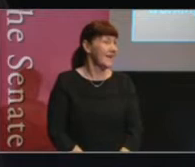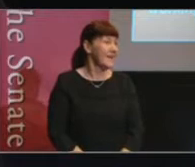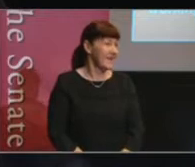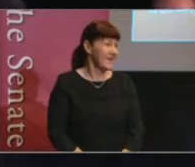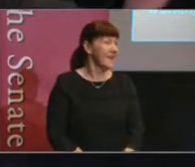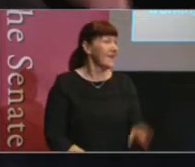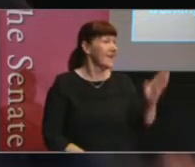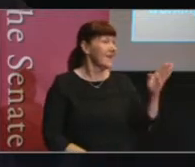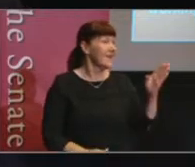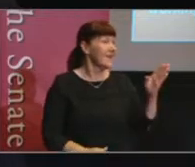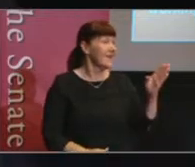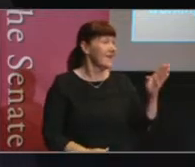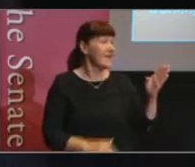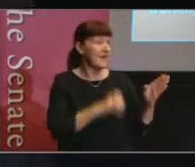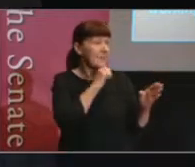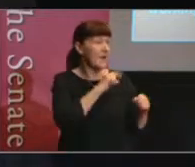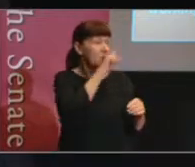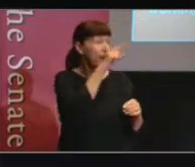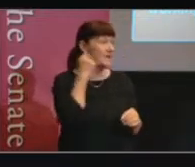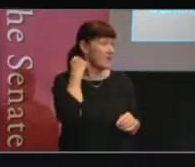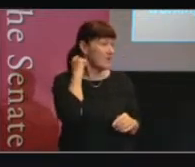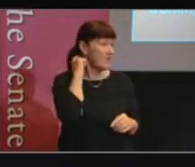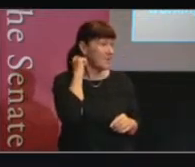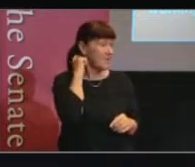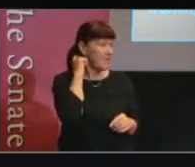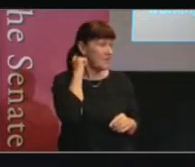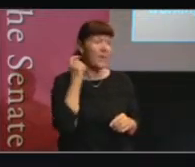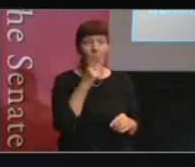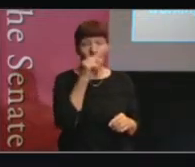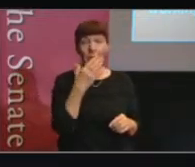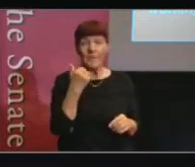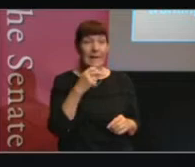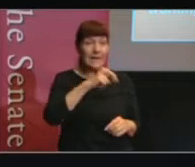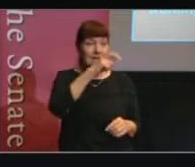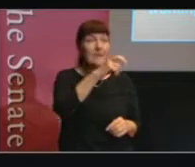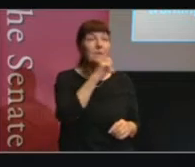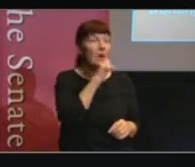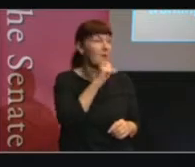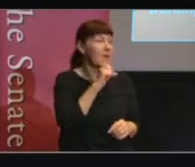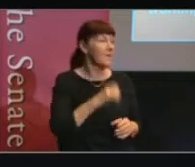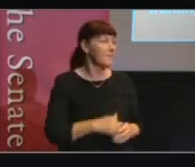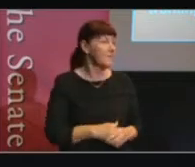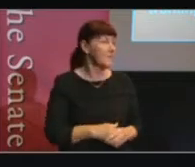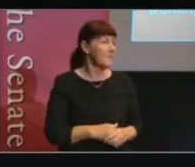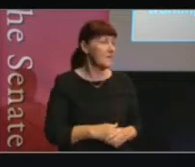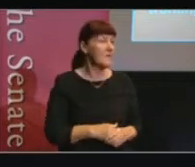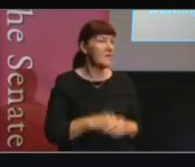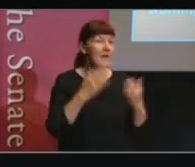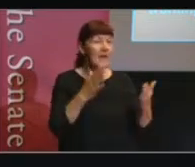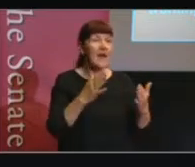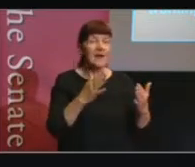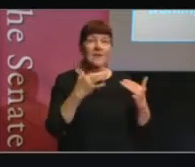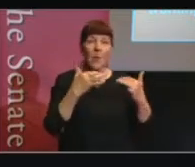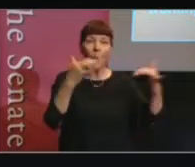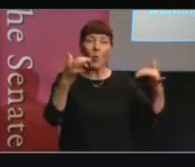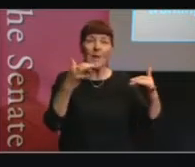Lovely. And there is a microphone behind you. Would you mind using the microphone? Just that allows our audience online